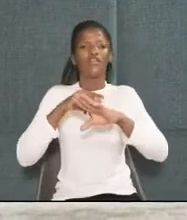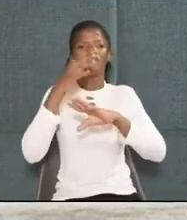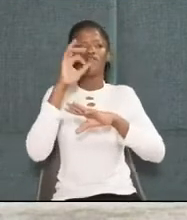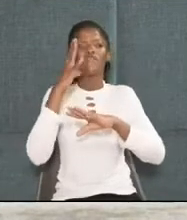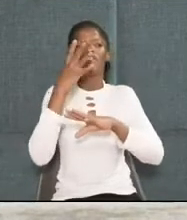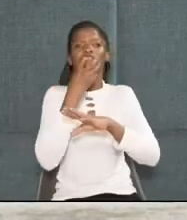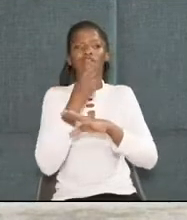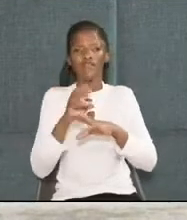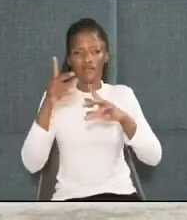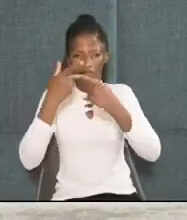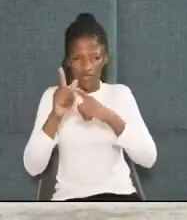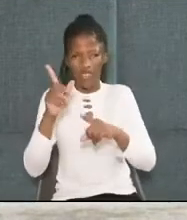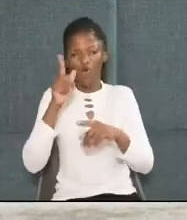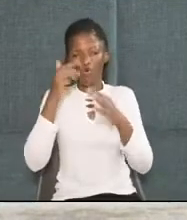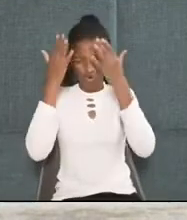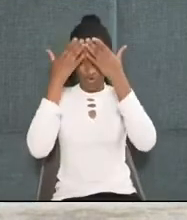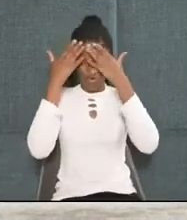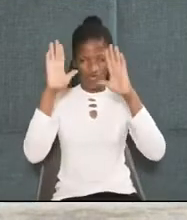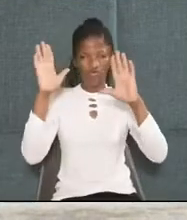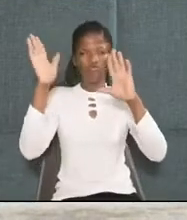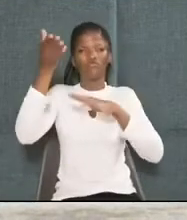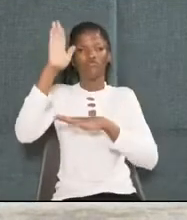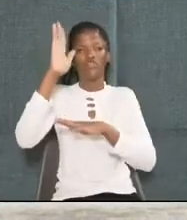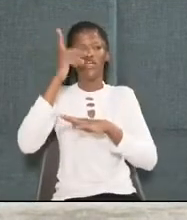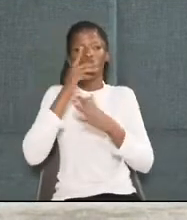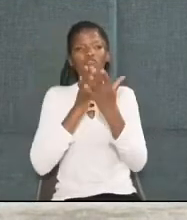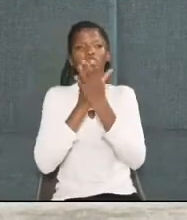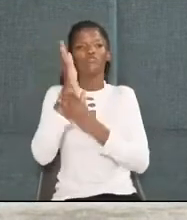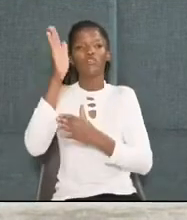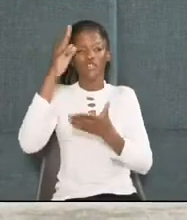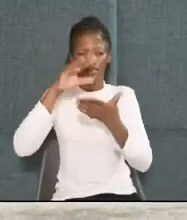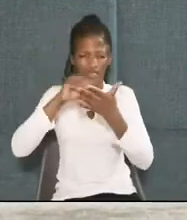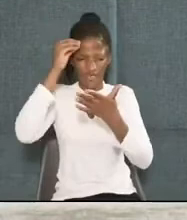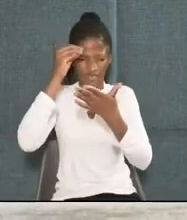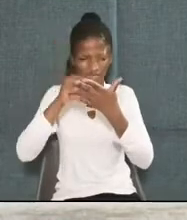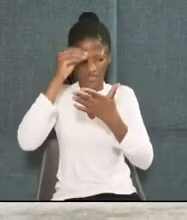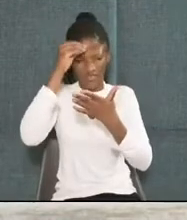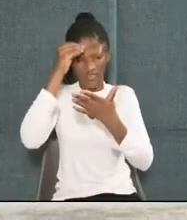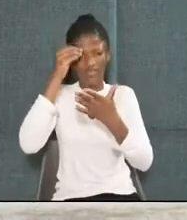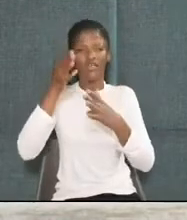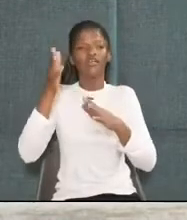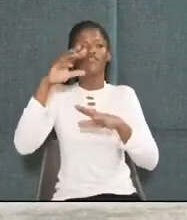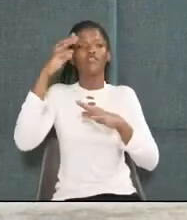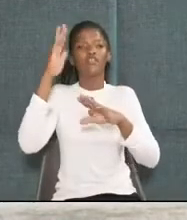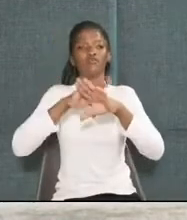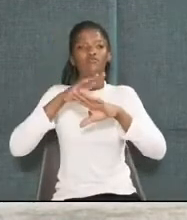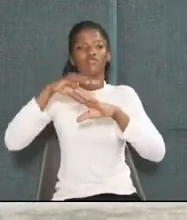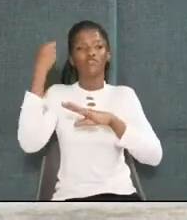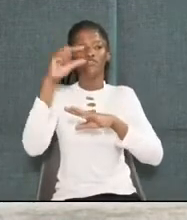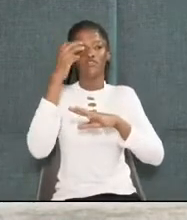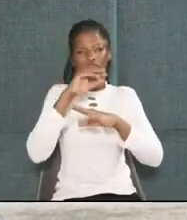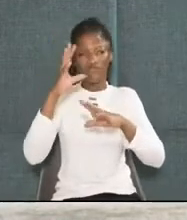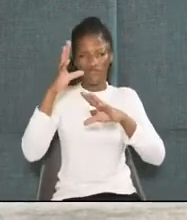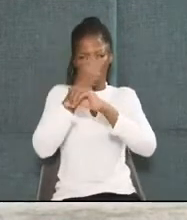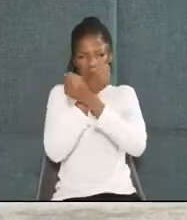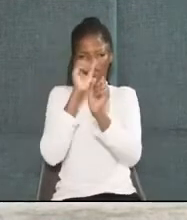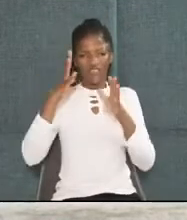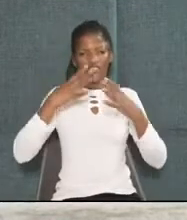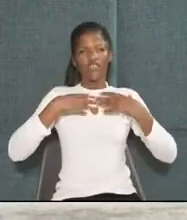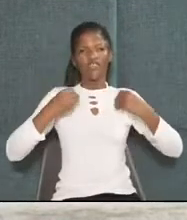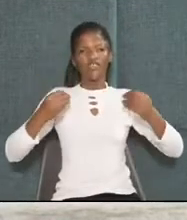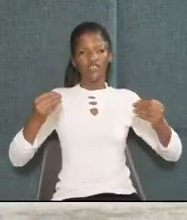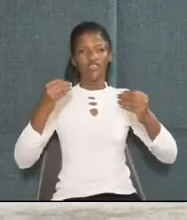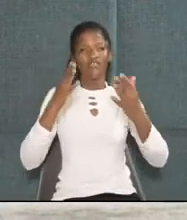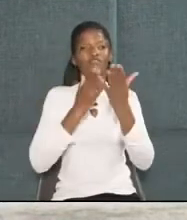Jews, but to the Gentiles as well. And through them, they would learn the truth about the good news of salvation and healing through our Lord Jesus Christ.